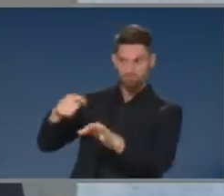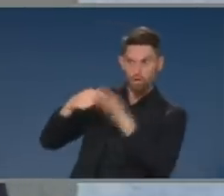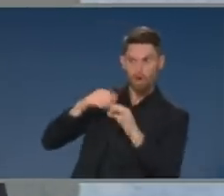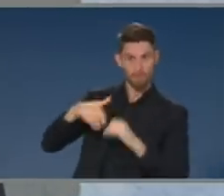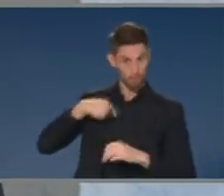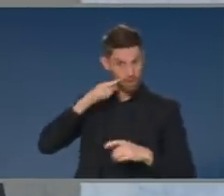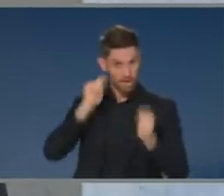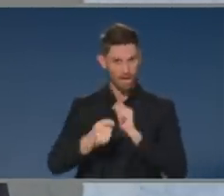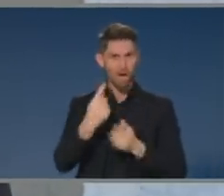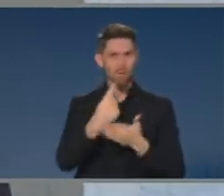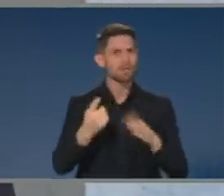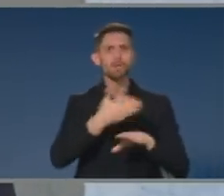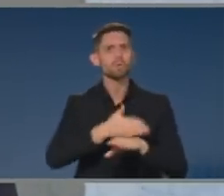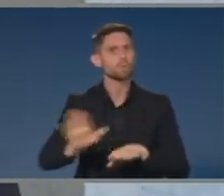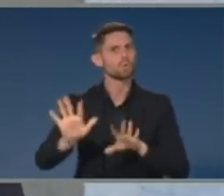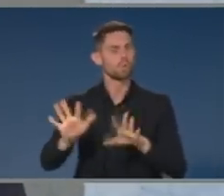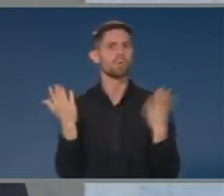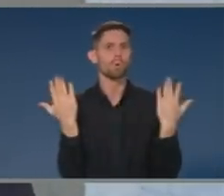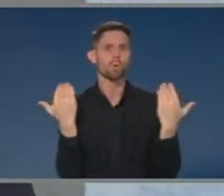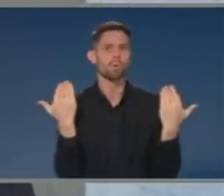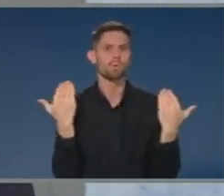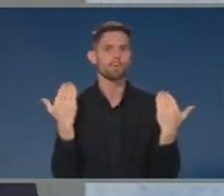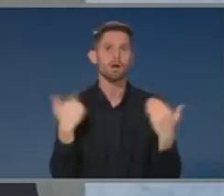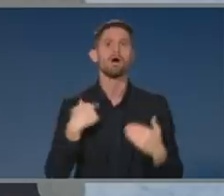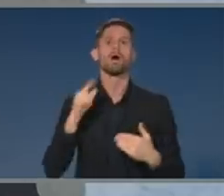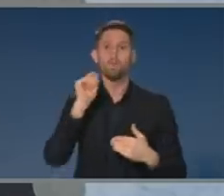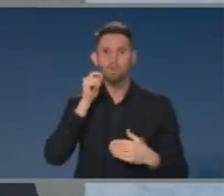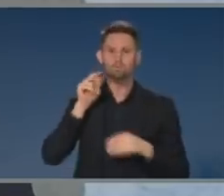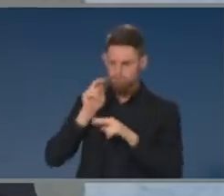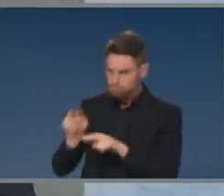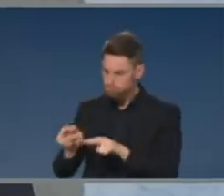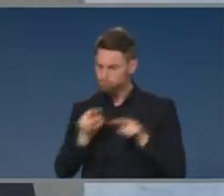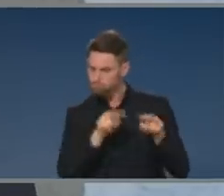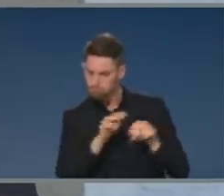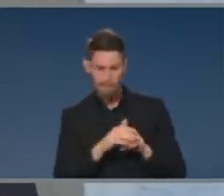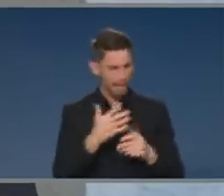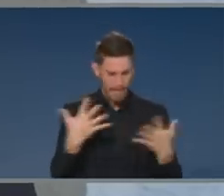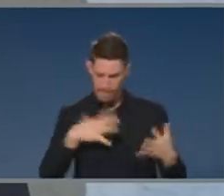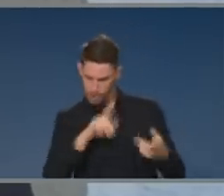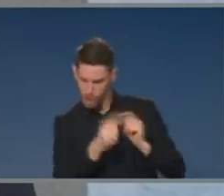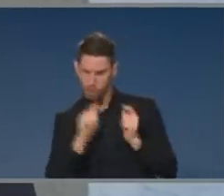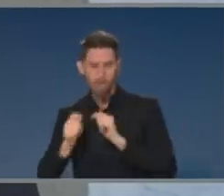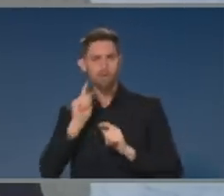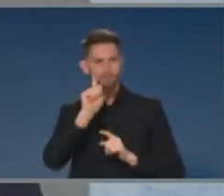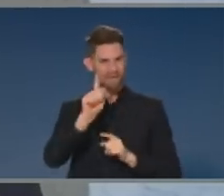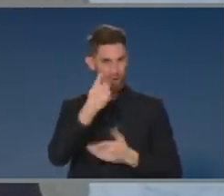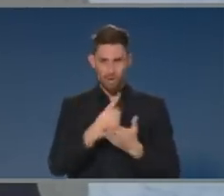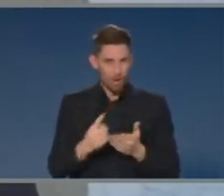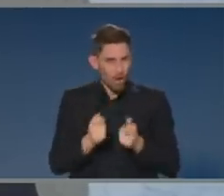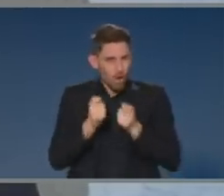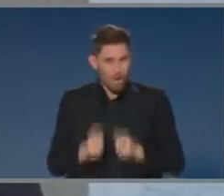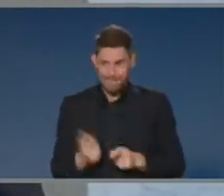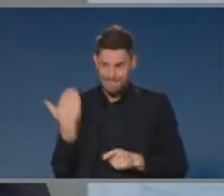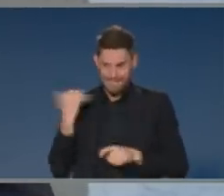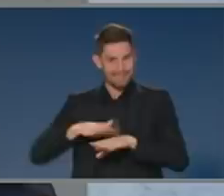made. What we have done with JobKeeper so far is we've dealt with anomalies or issues that have arisen. Let's not forget, as I reminded you the other